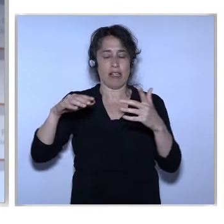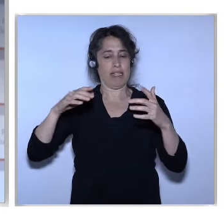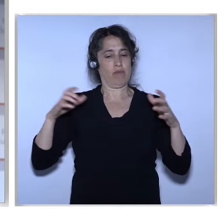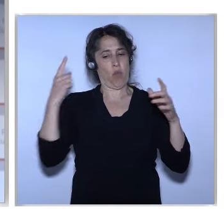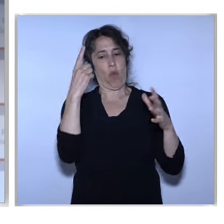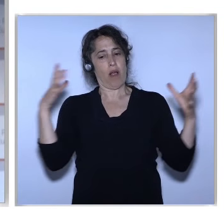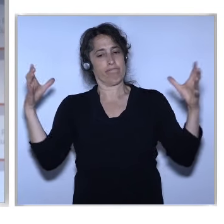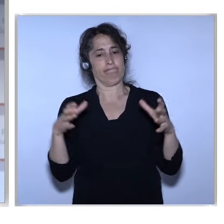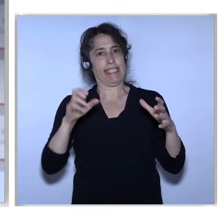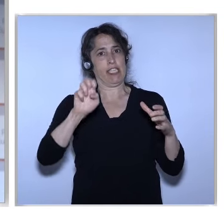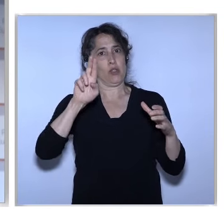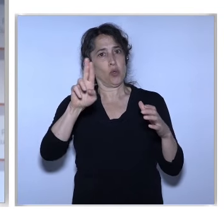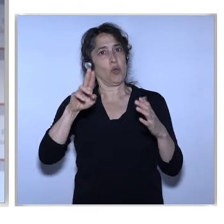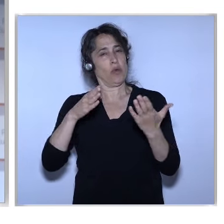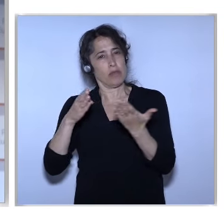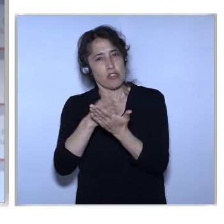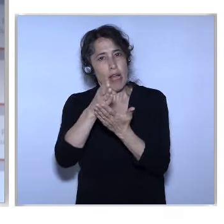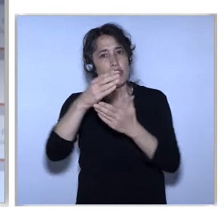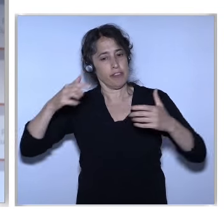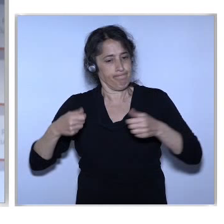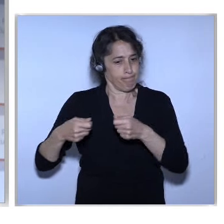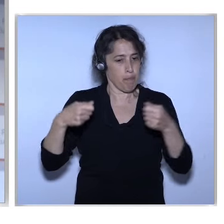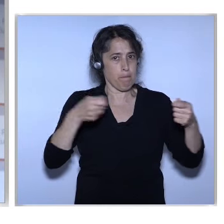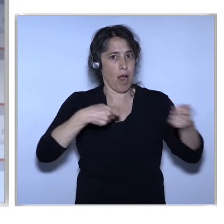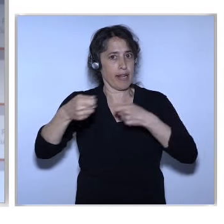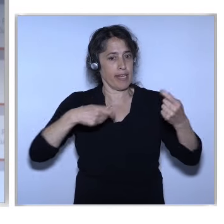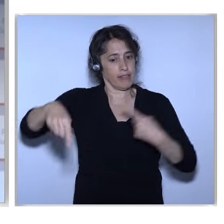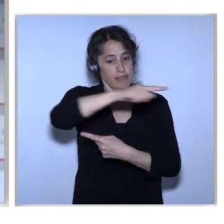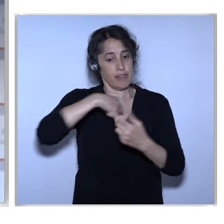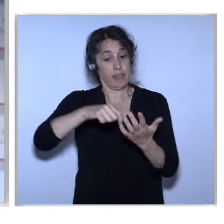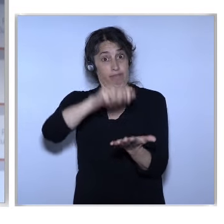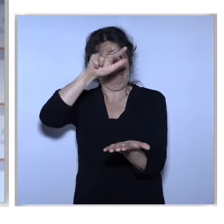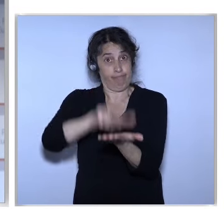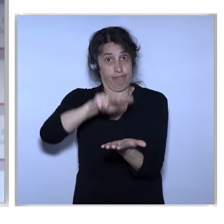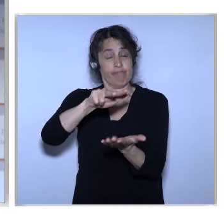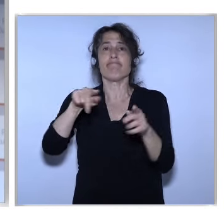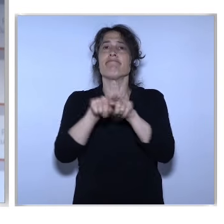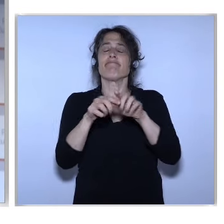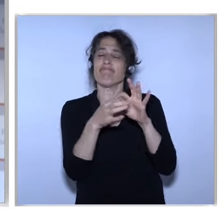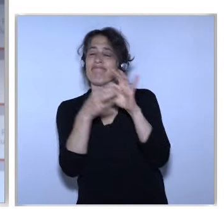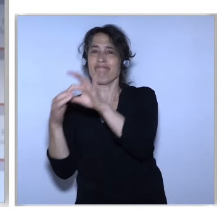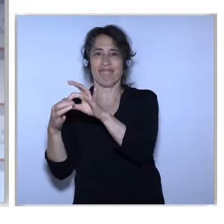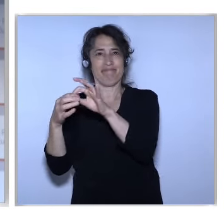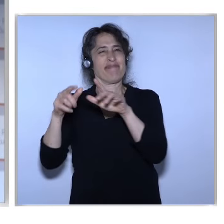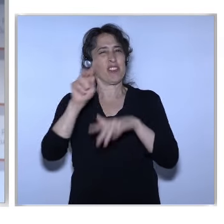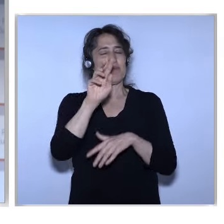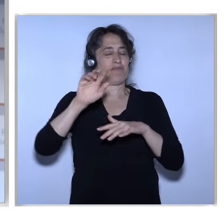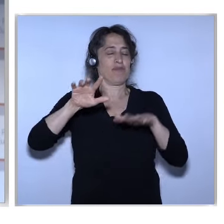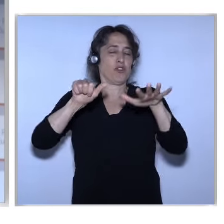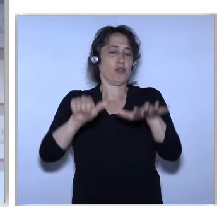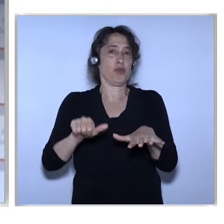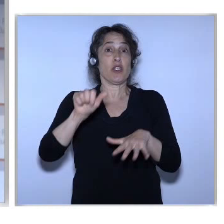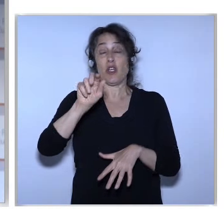In its broad sense Can be compared with the seeds sown And the digital assembly